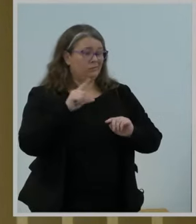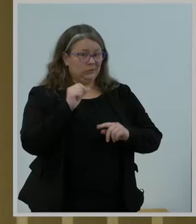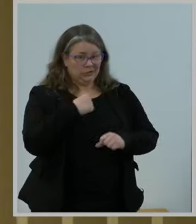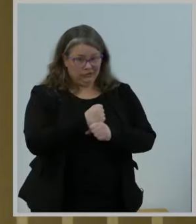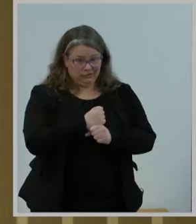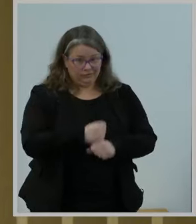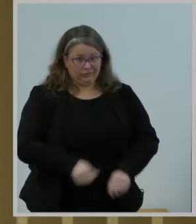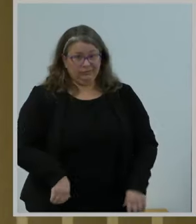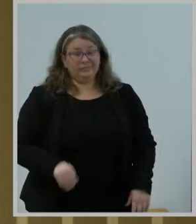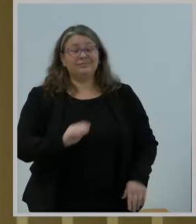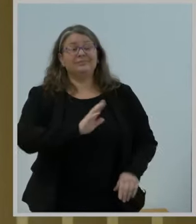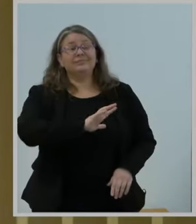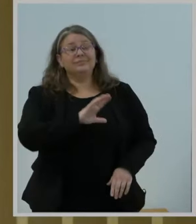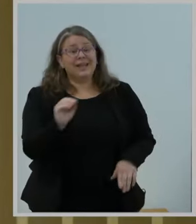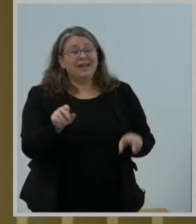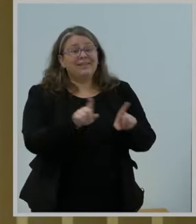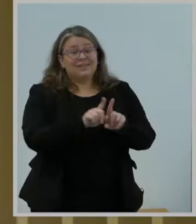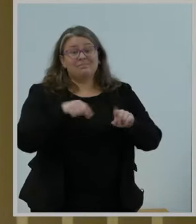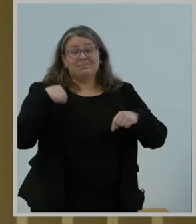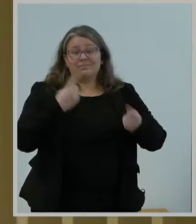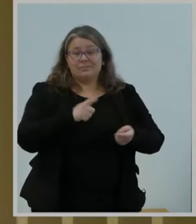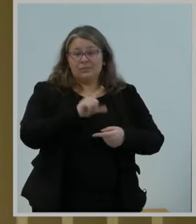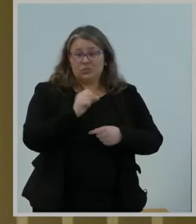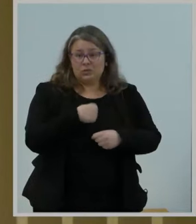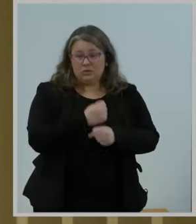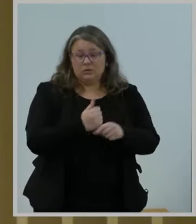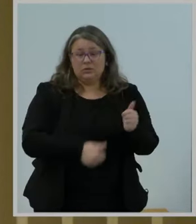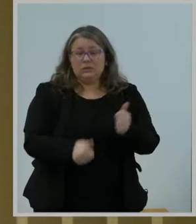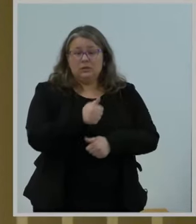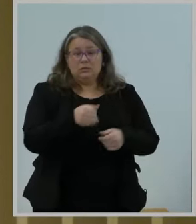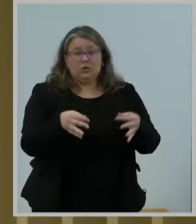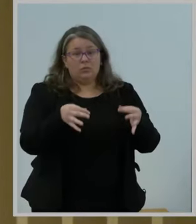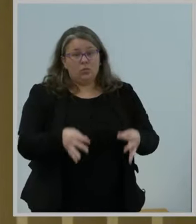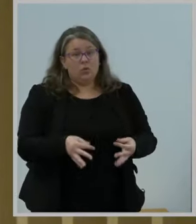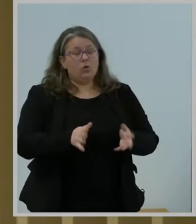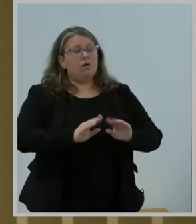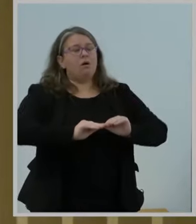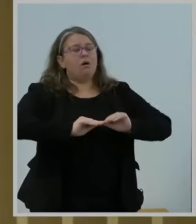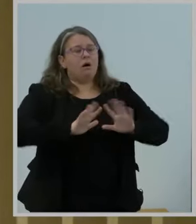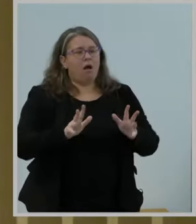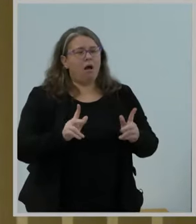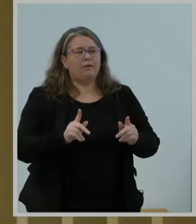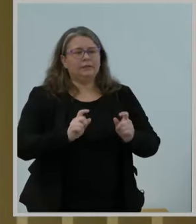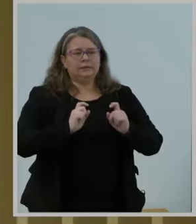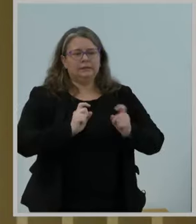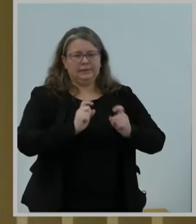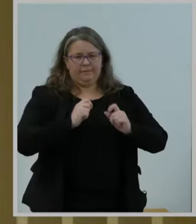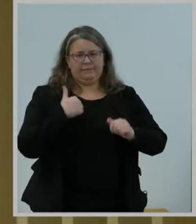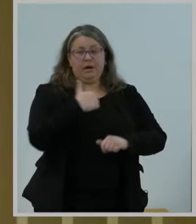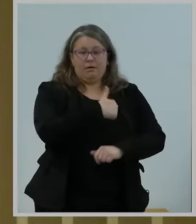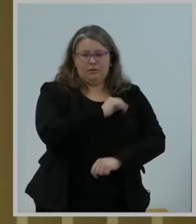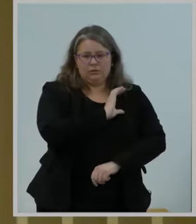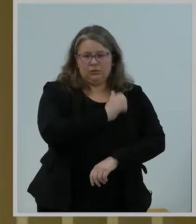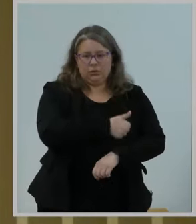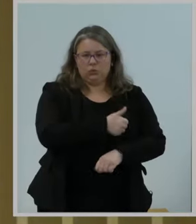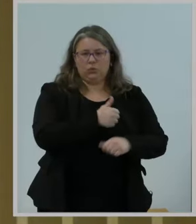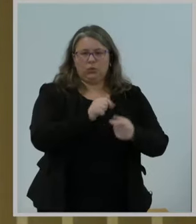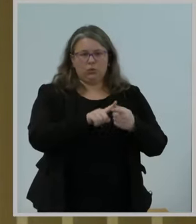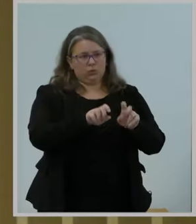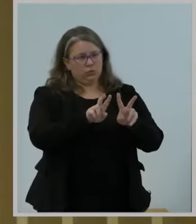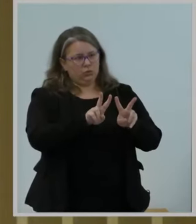very obviously gave us the authority to decide the question of what counts as a telecommunication service.